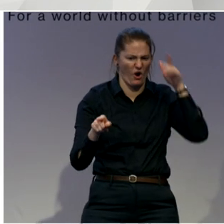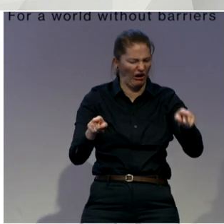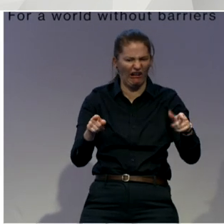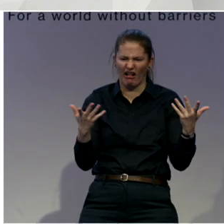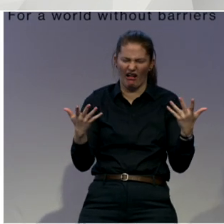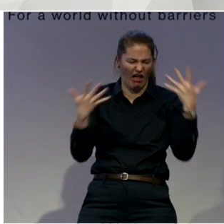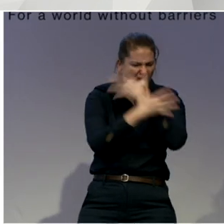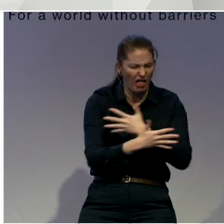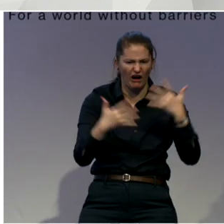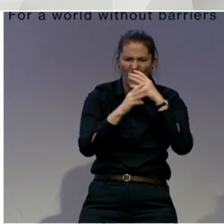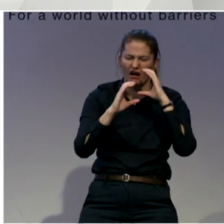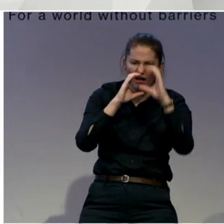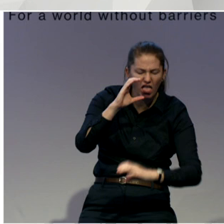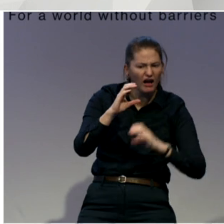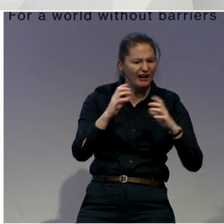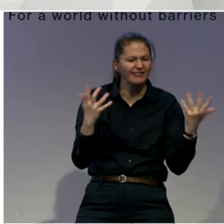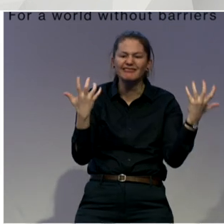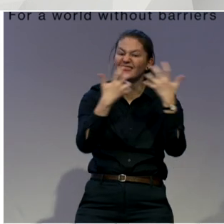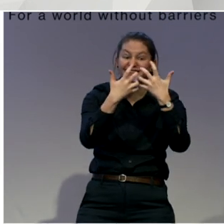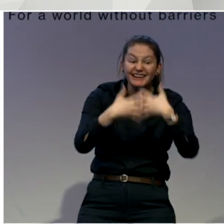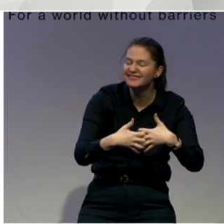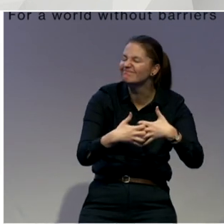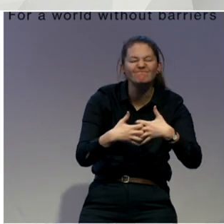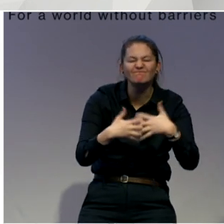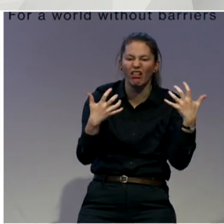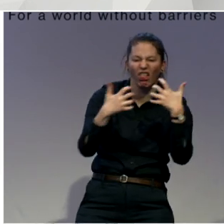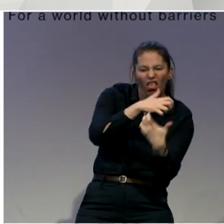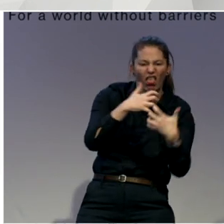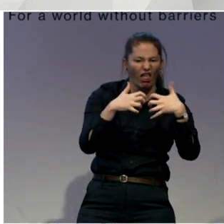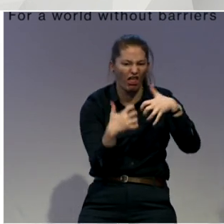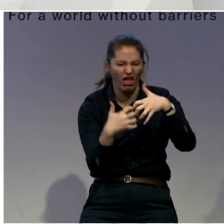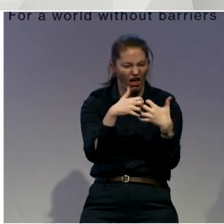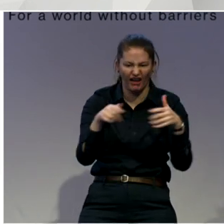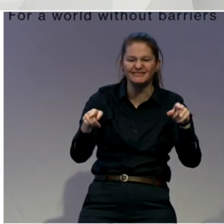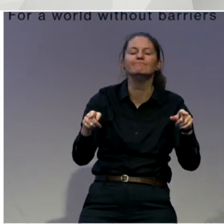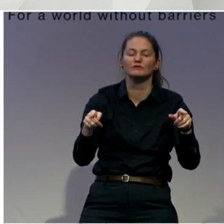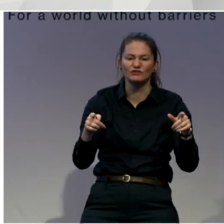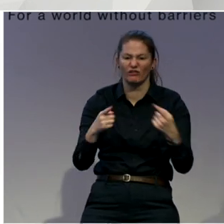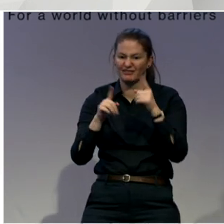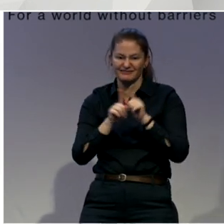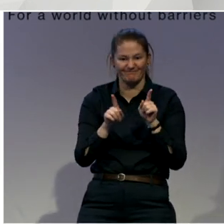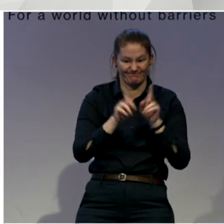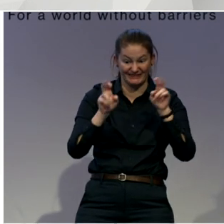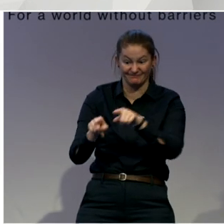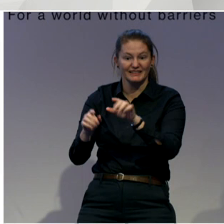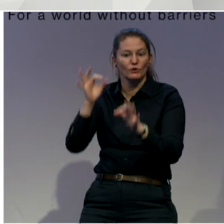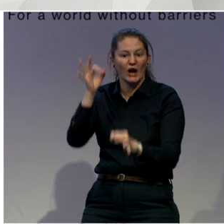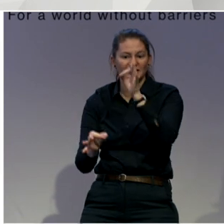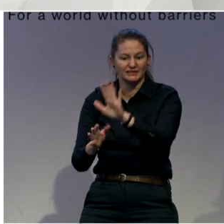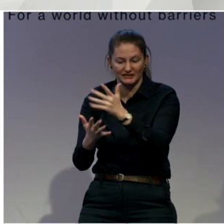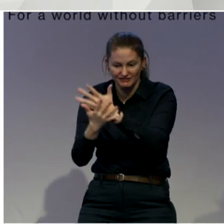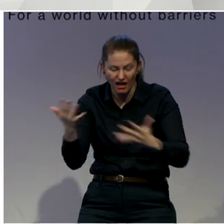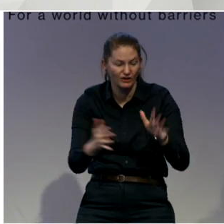And sometimes they don't even use the same language to communicate. And as a result, we know that people with disabilities